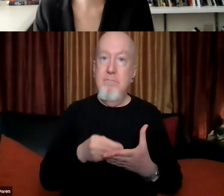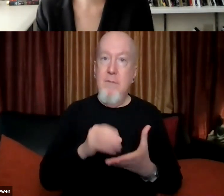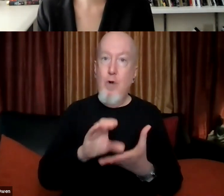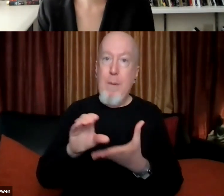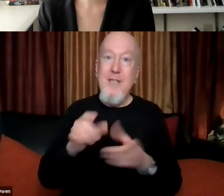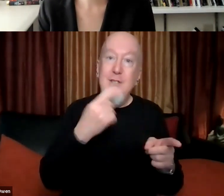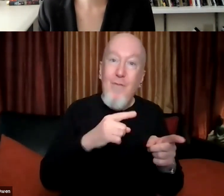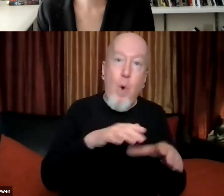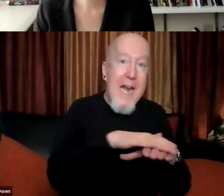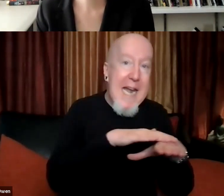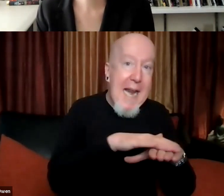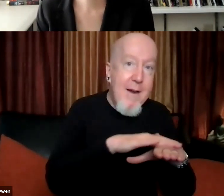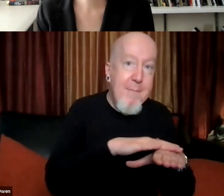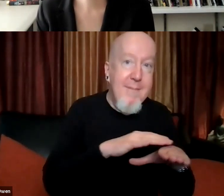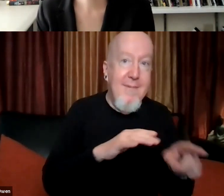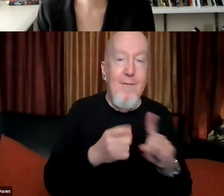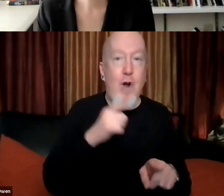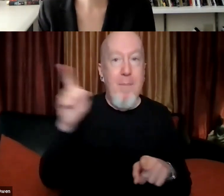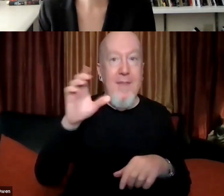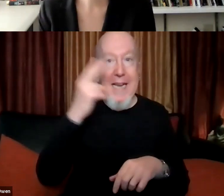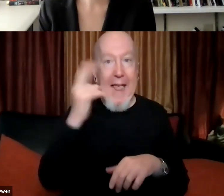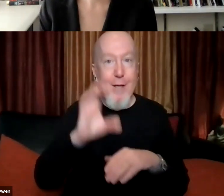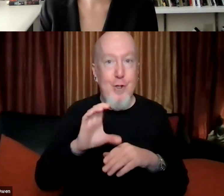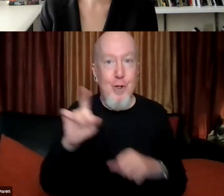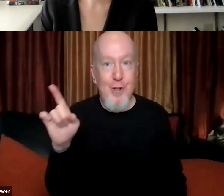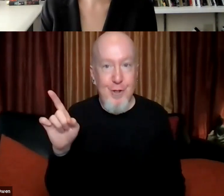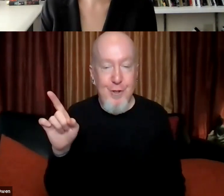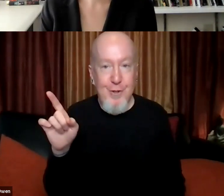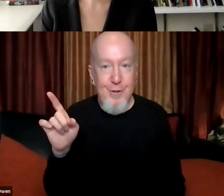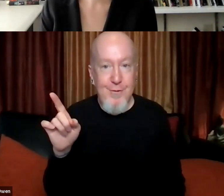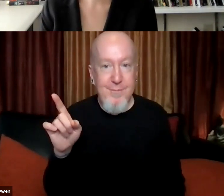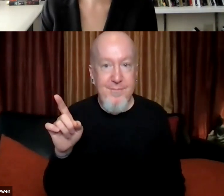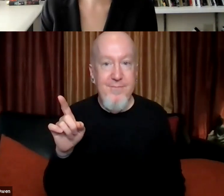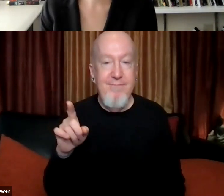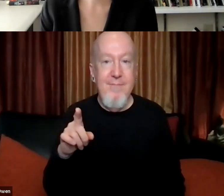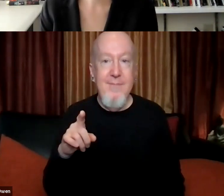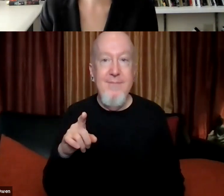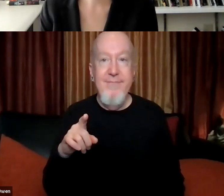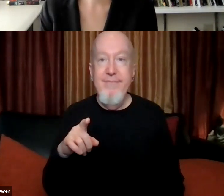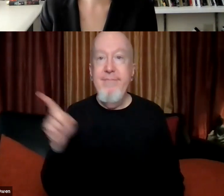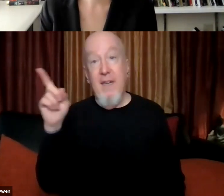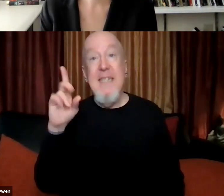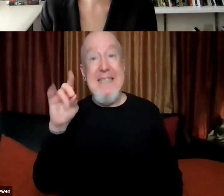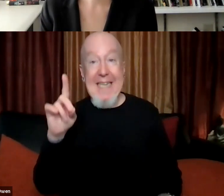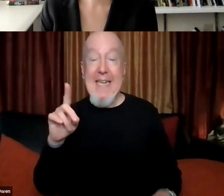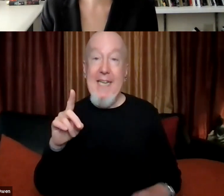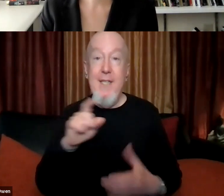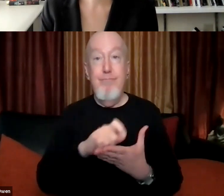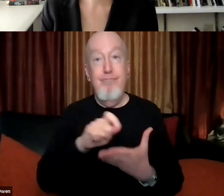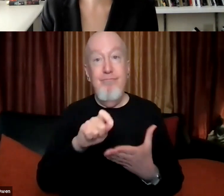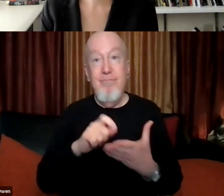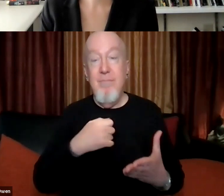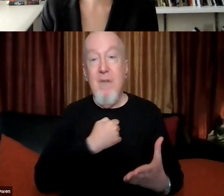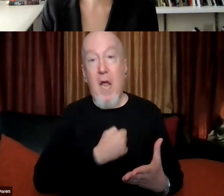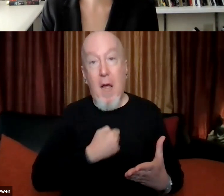Americans from the Catholic church, by the Catholic church. Um, there's been this apology, uh, that, that the